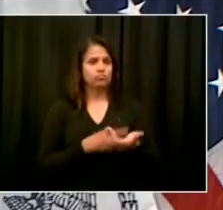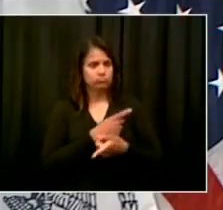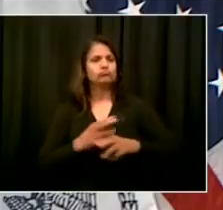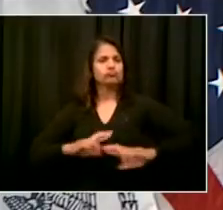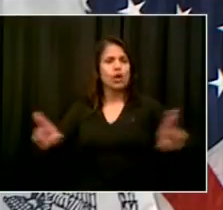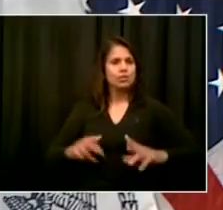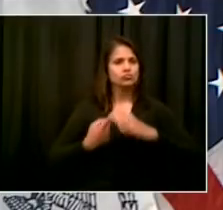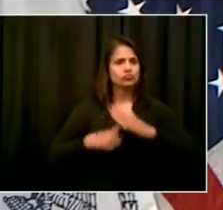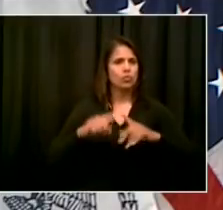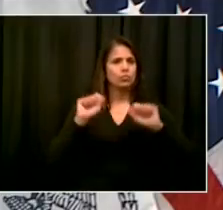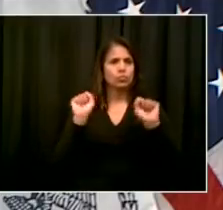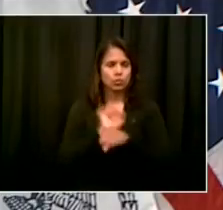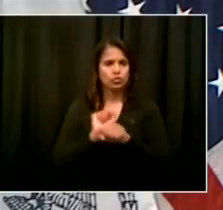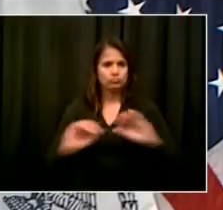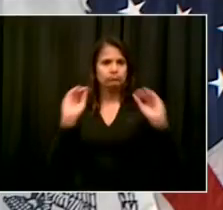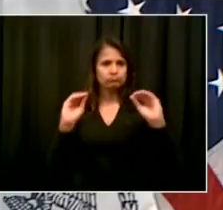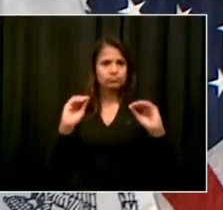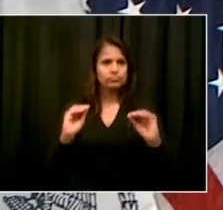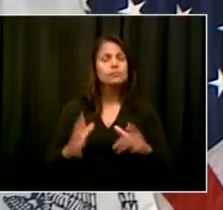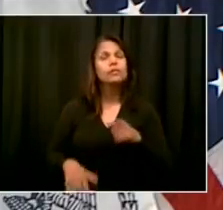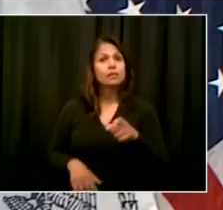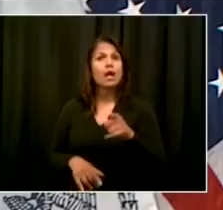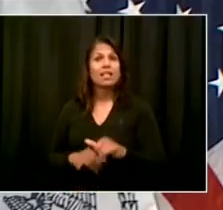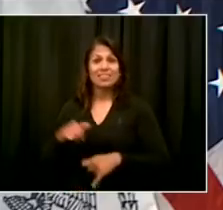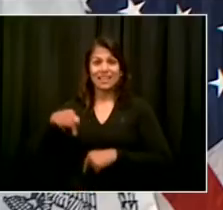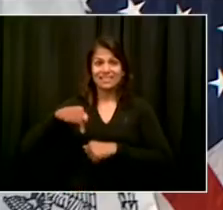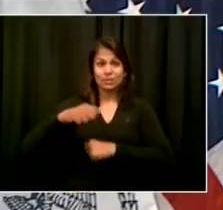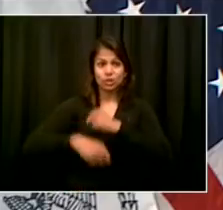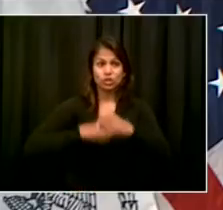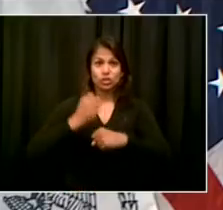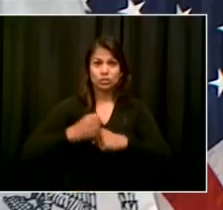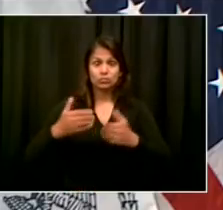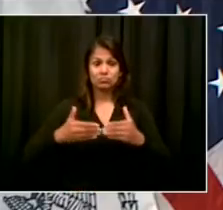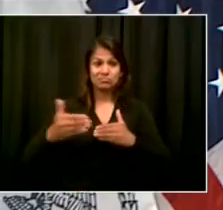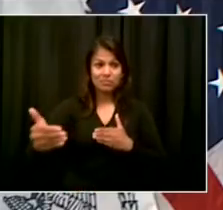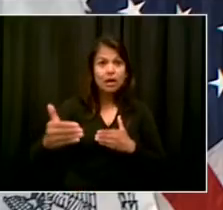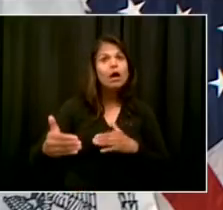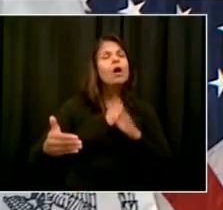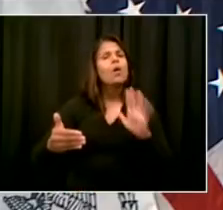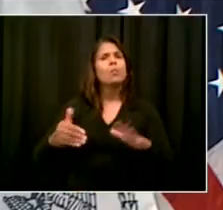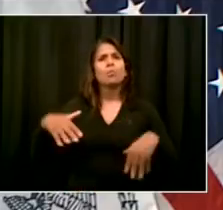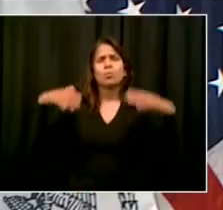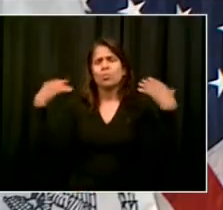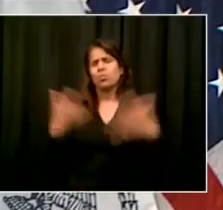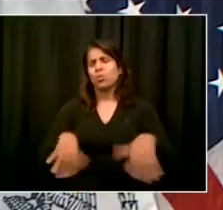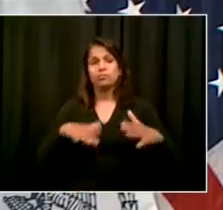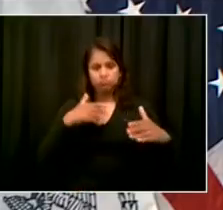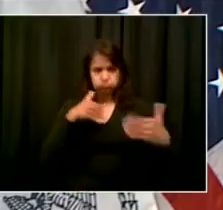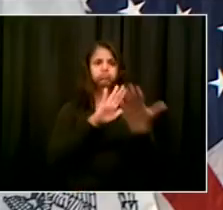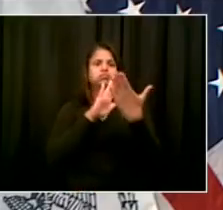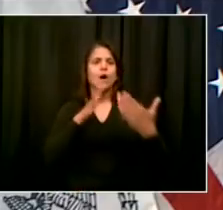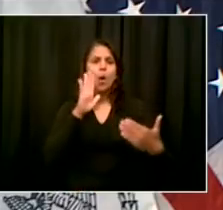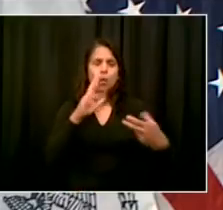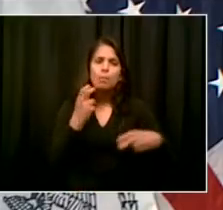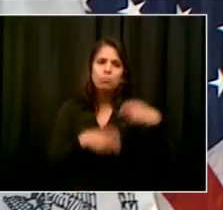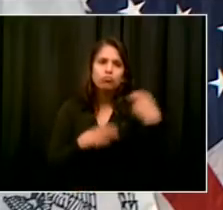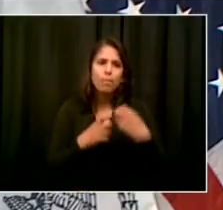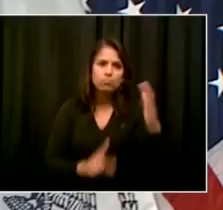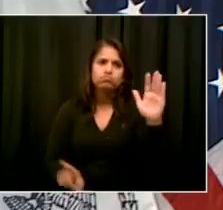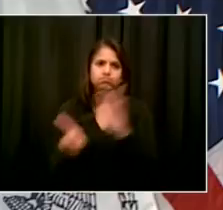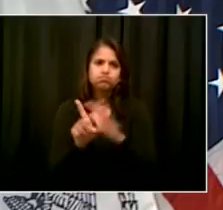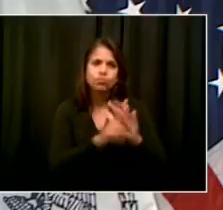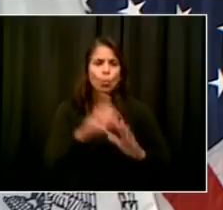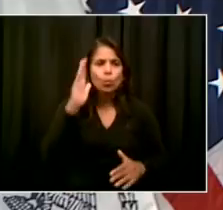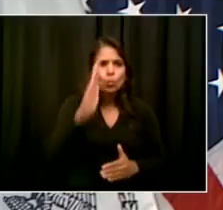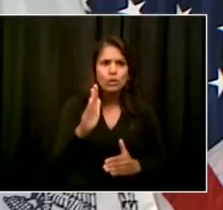history of New York City, but one that really has to be extraordinary to help our kids come back. And we're going to start strong